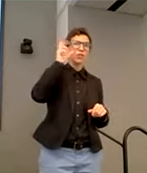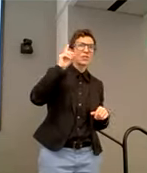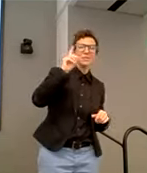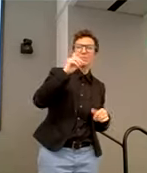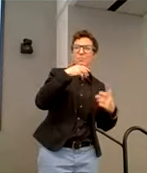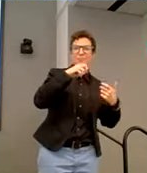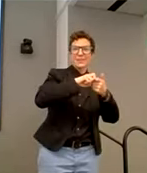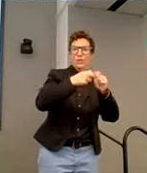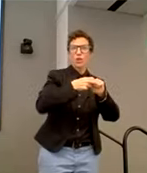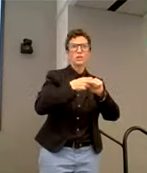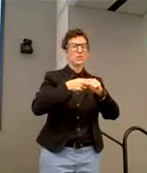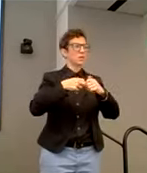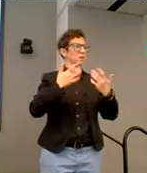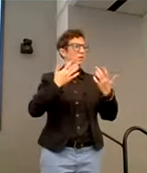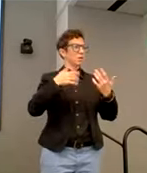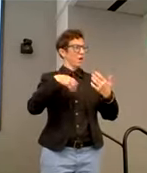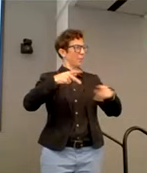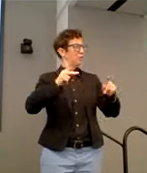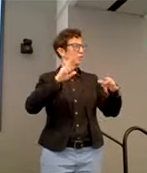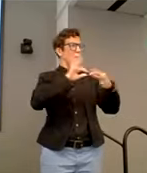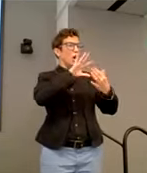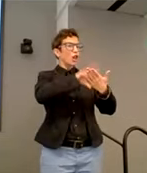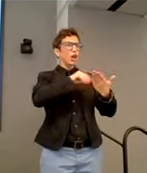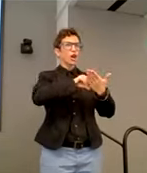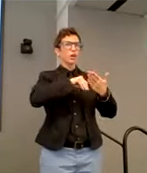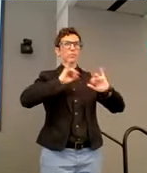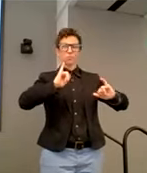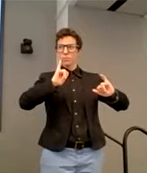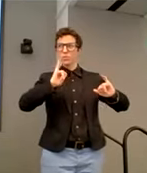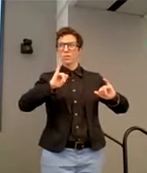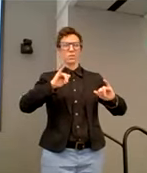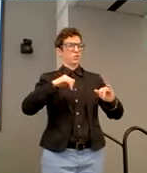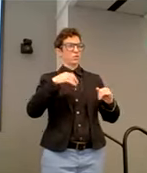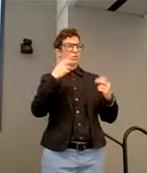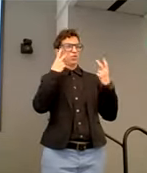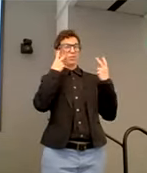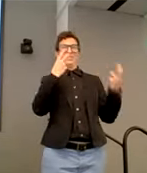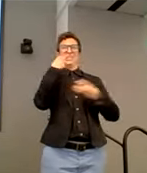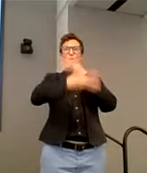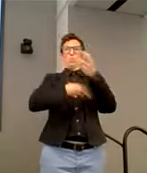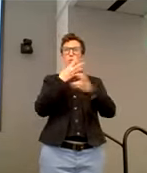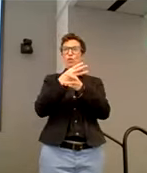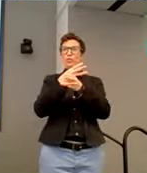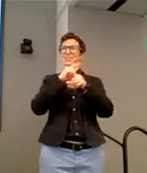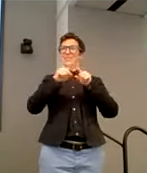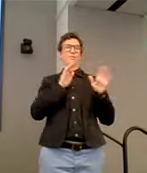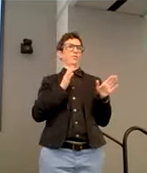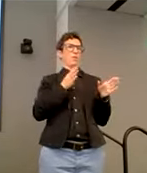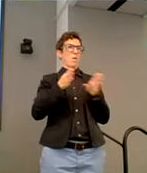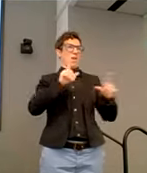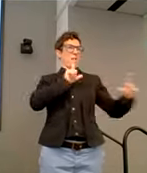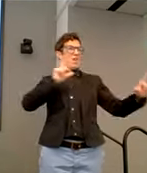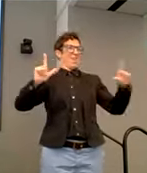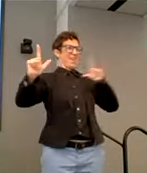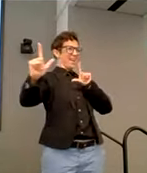It was always an opportunity to learn to see our world in different ways, to